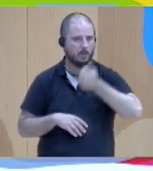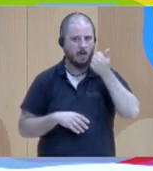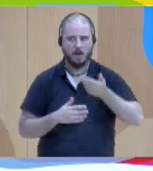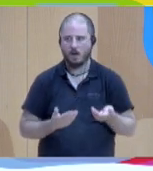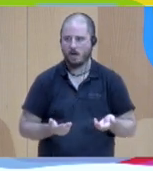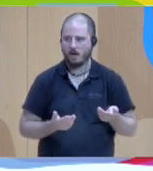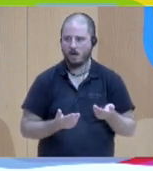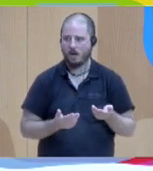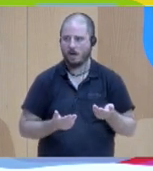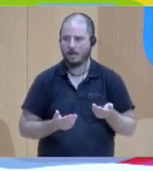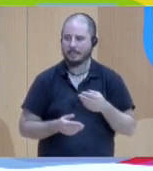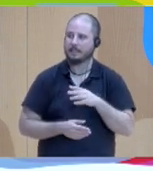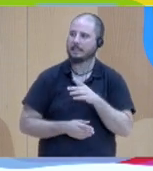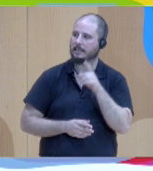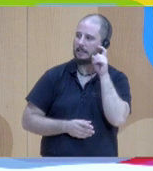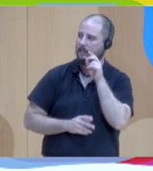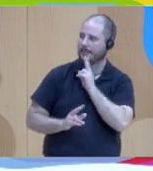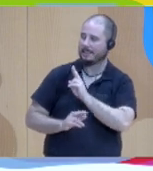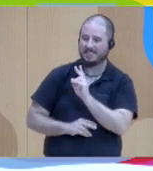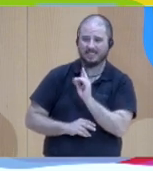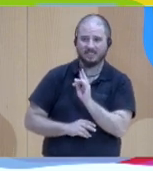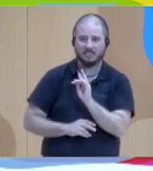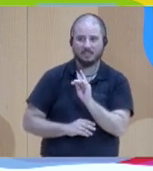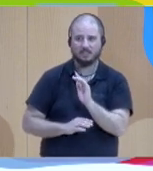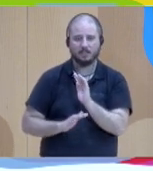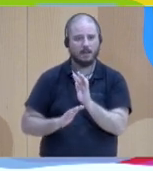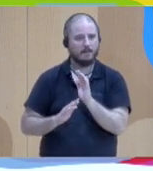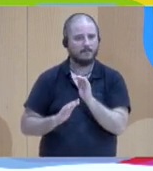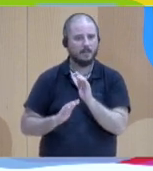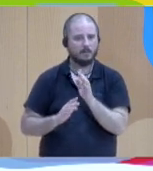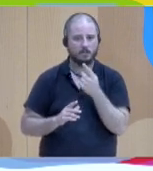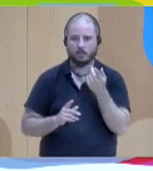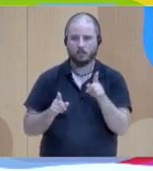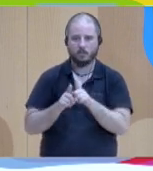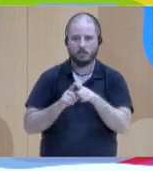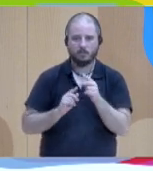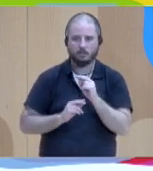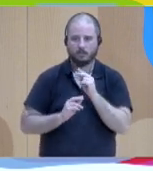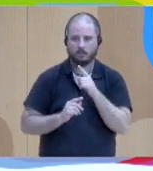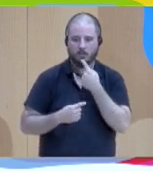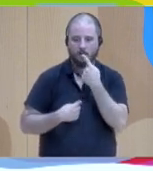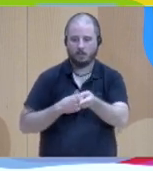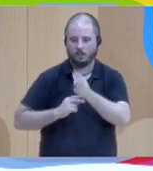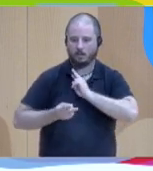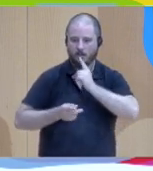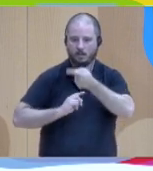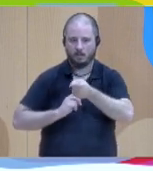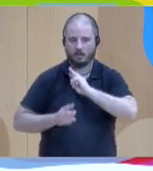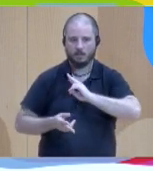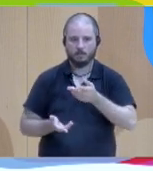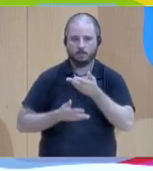and it's a tennis match and then we came up with this I drew this on